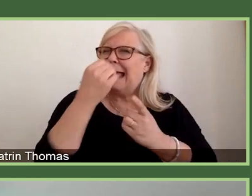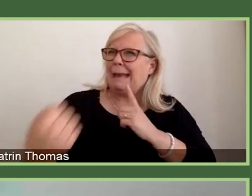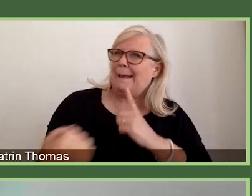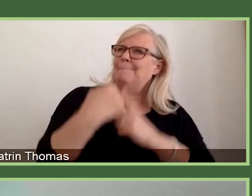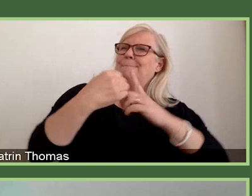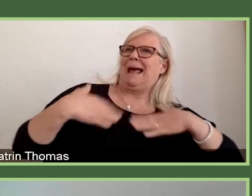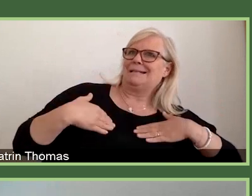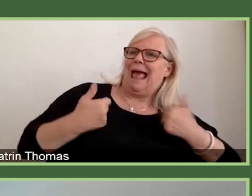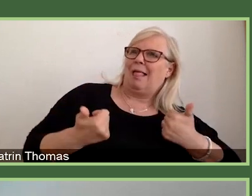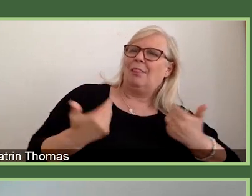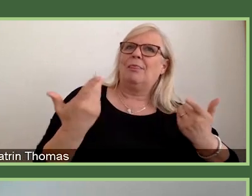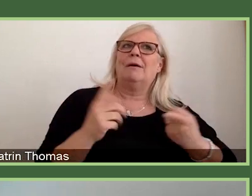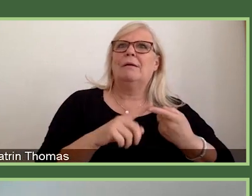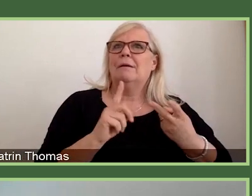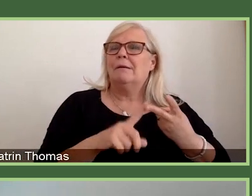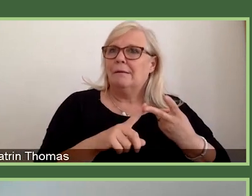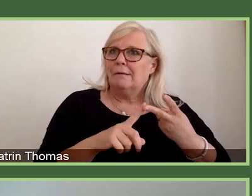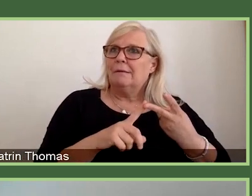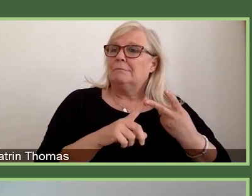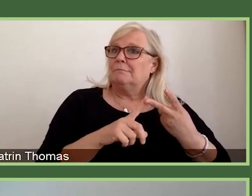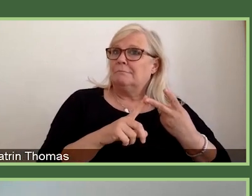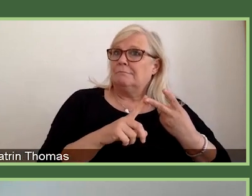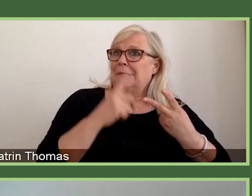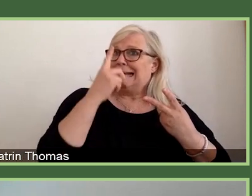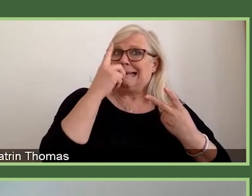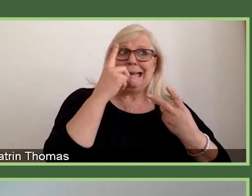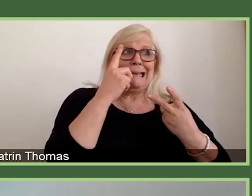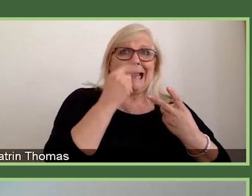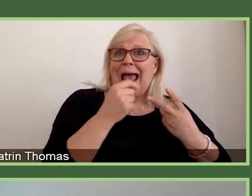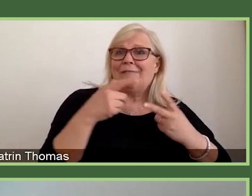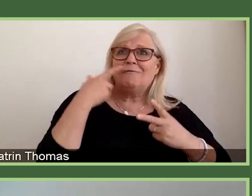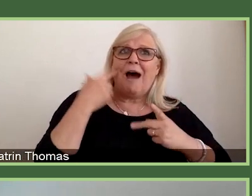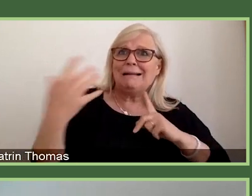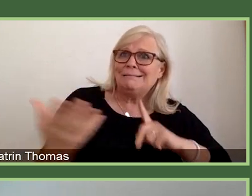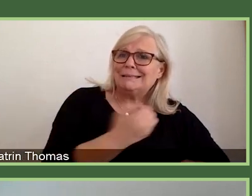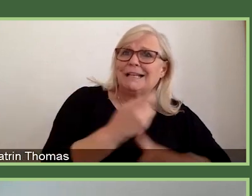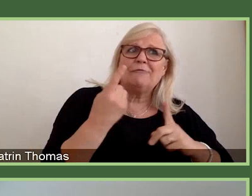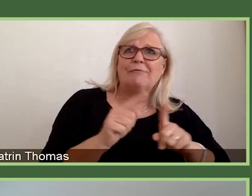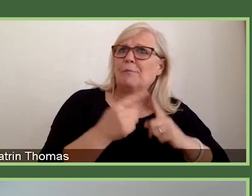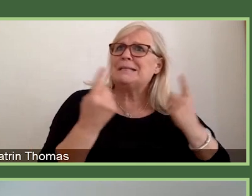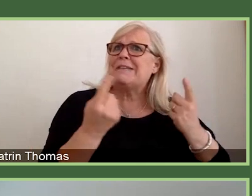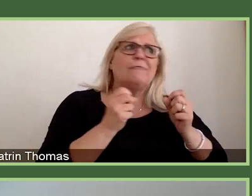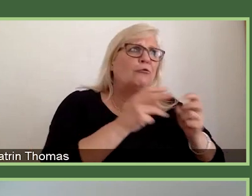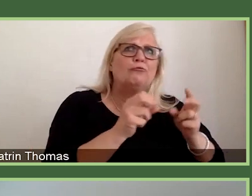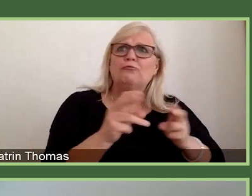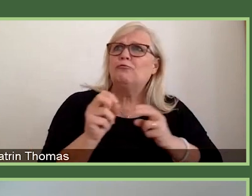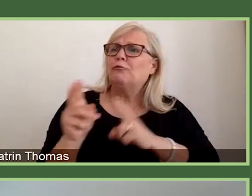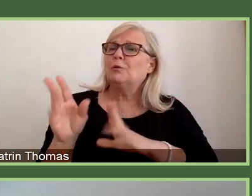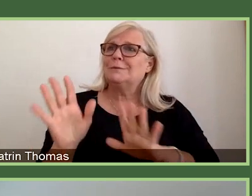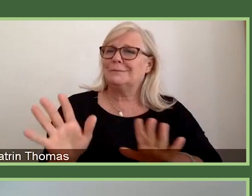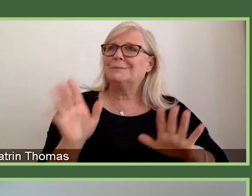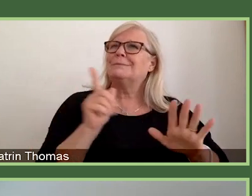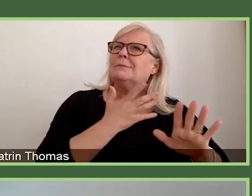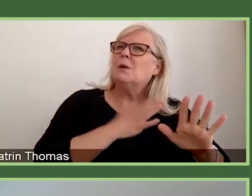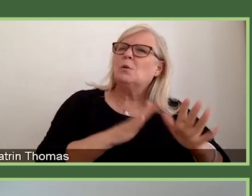serendipitous. They can come from different types of disciplines. So, we wanted to make sure that we could accommodate that sort of